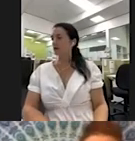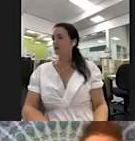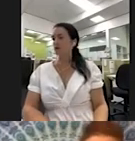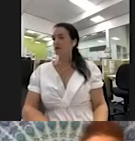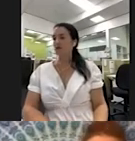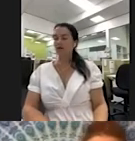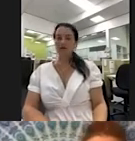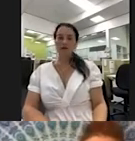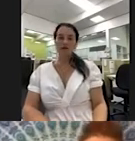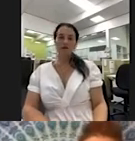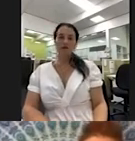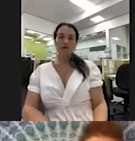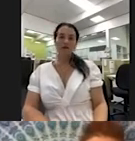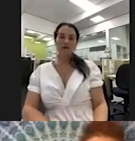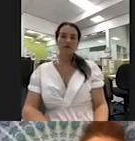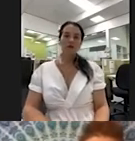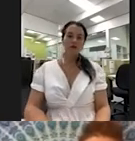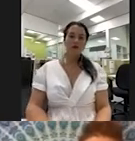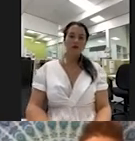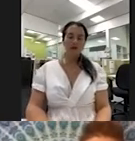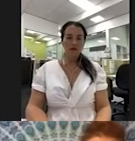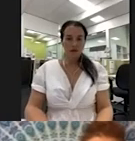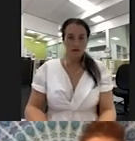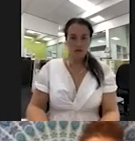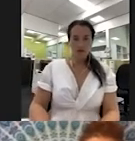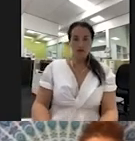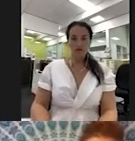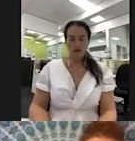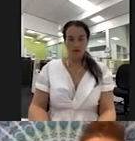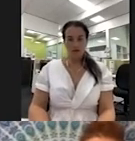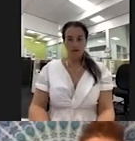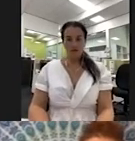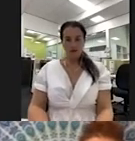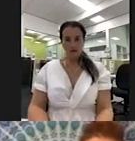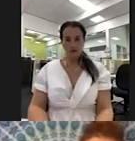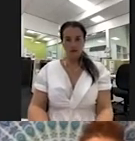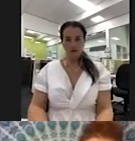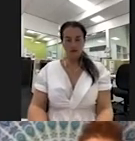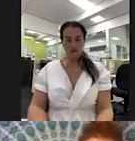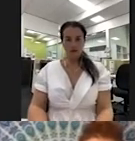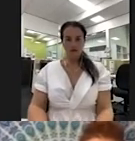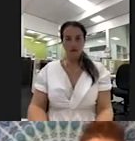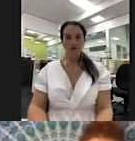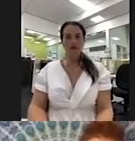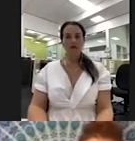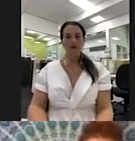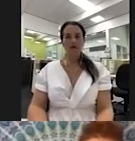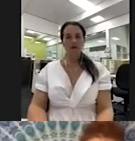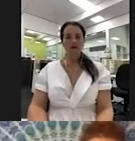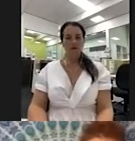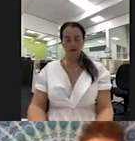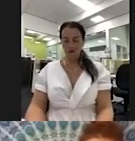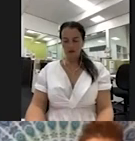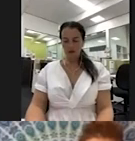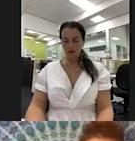as an Every Australian Counts champion. And Doogie has given me permission